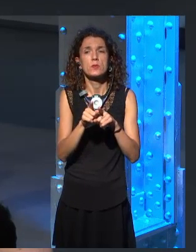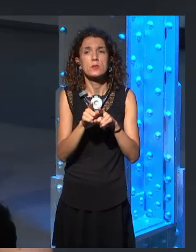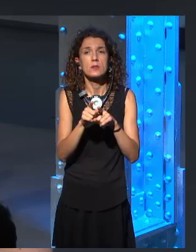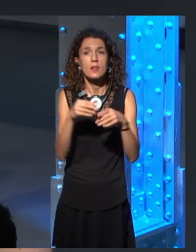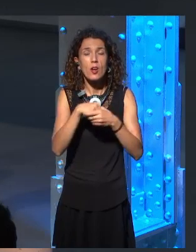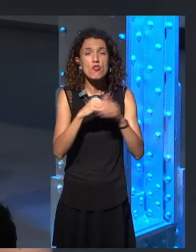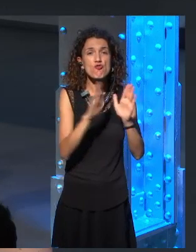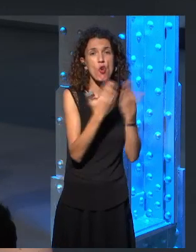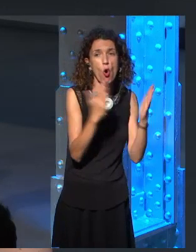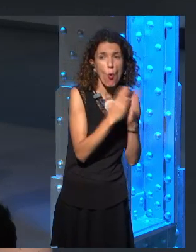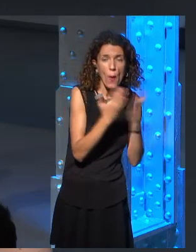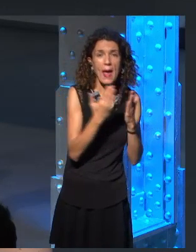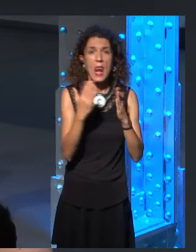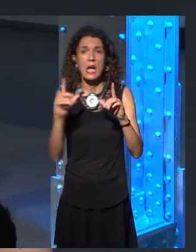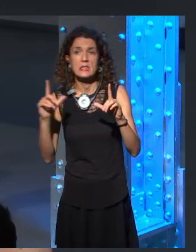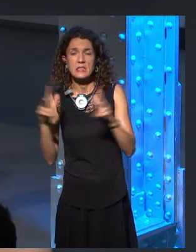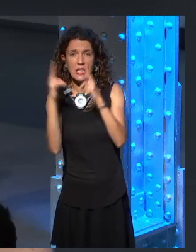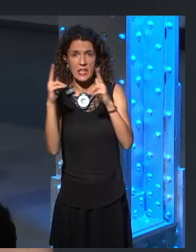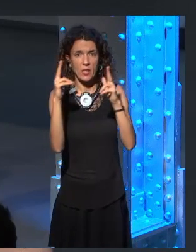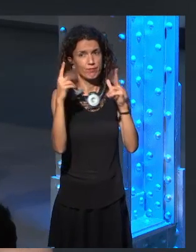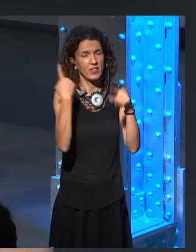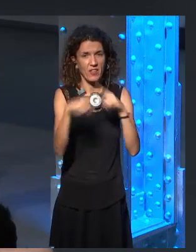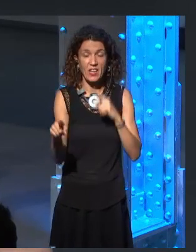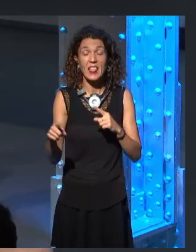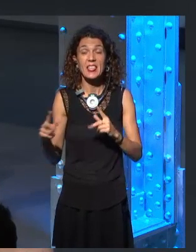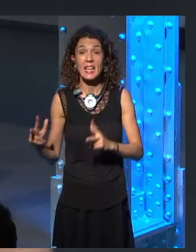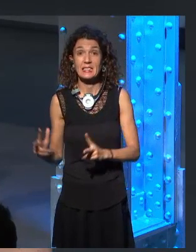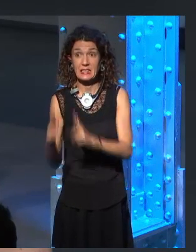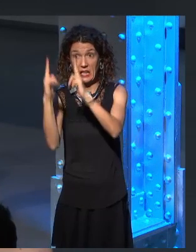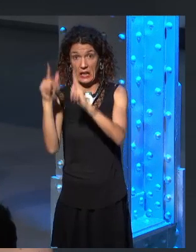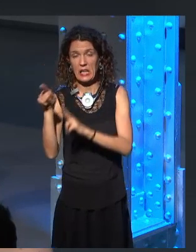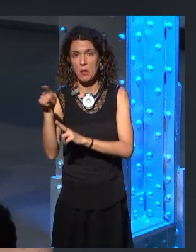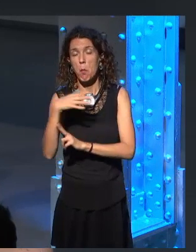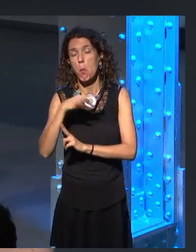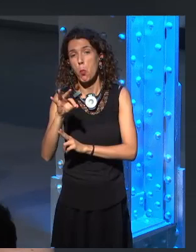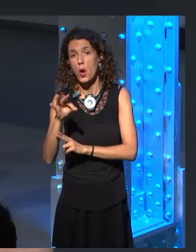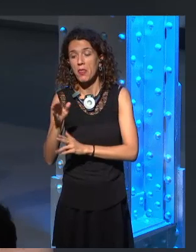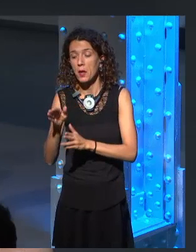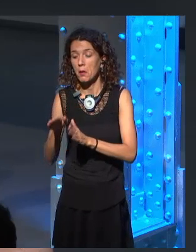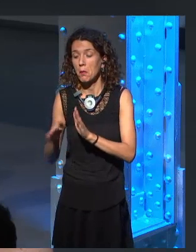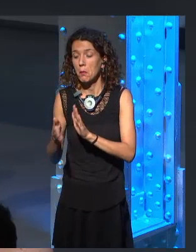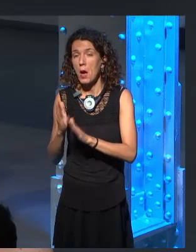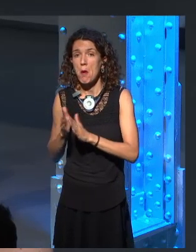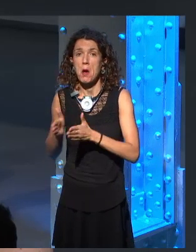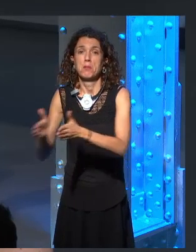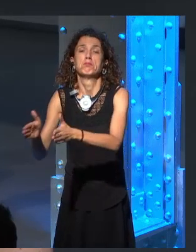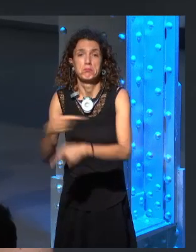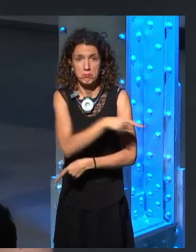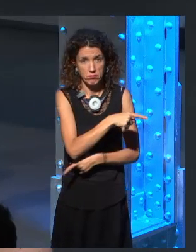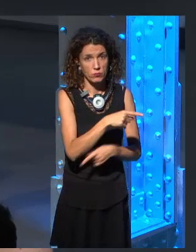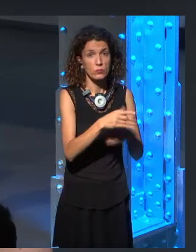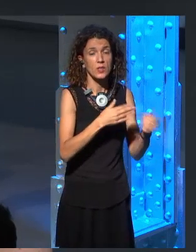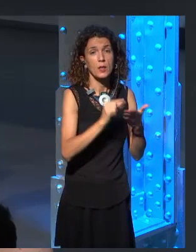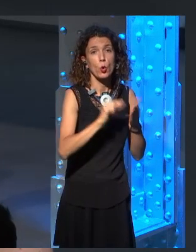they put forward may not, they may have gone with it one way and it may, it may have different implications in the books. So,